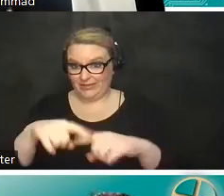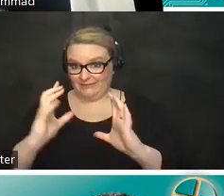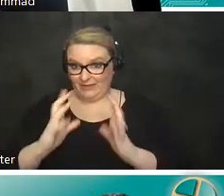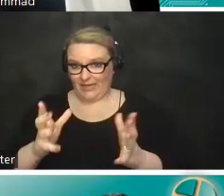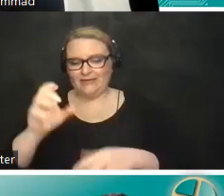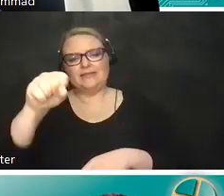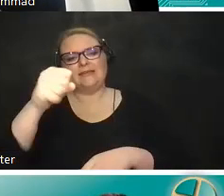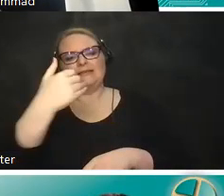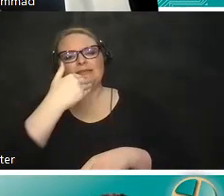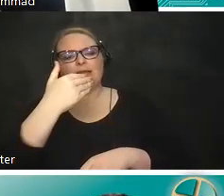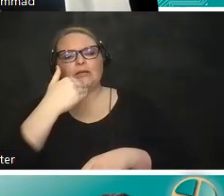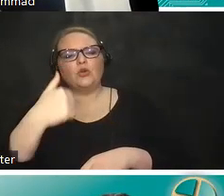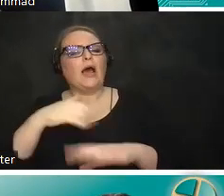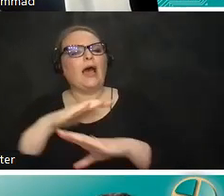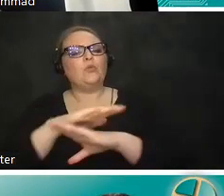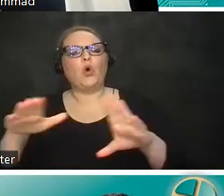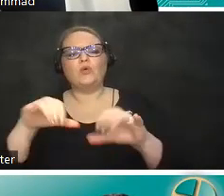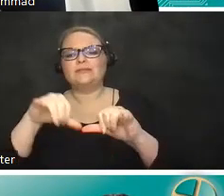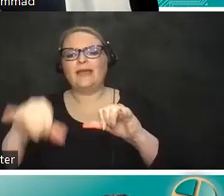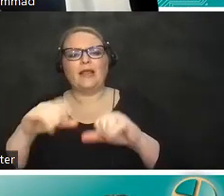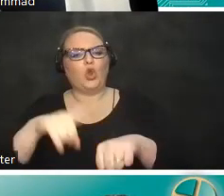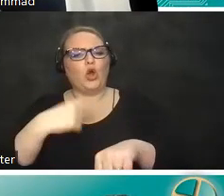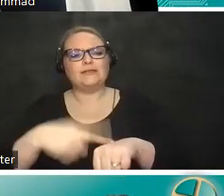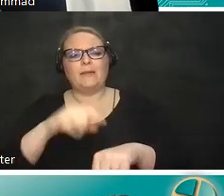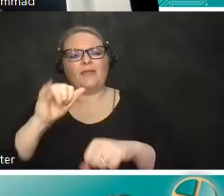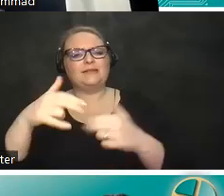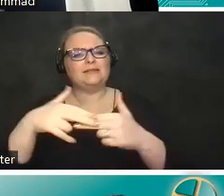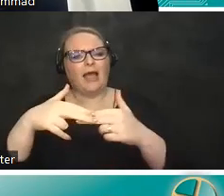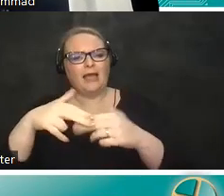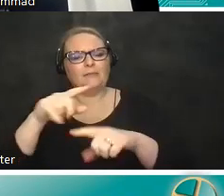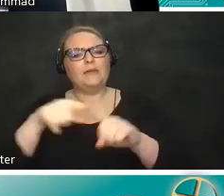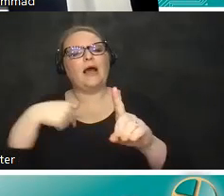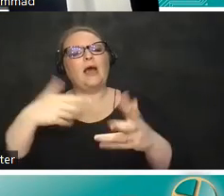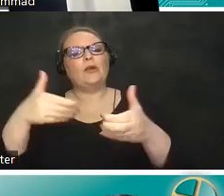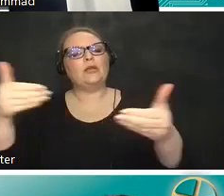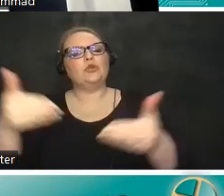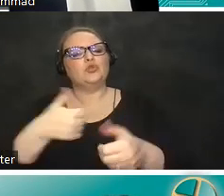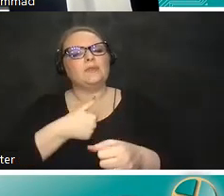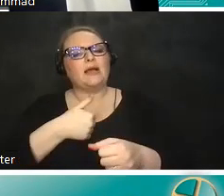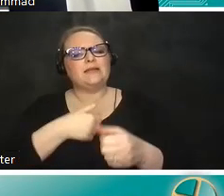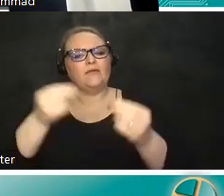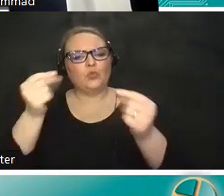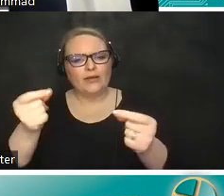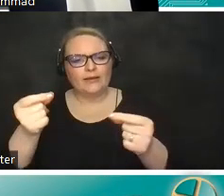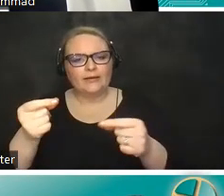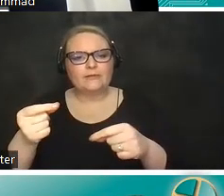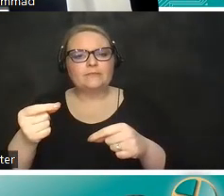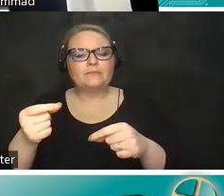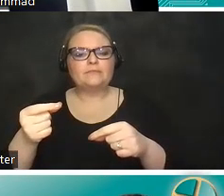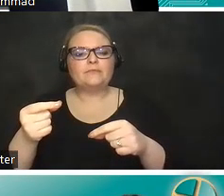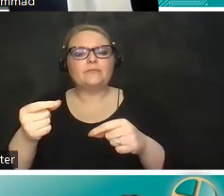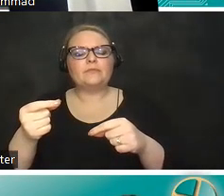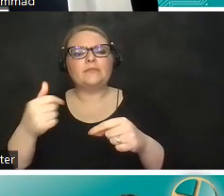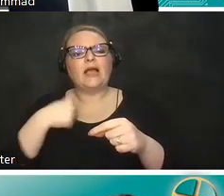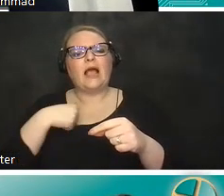um i won't stay long on this slide uh but i just wanted to introduce myself very quickly um i am a uh